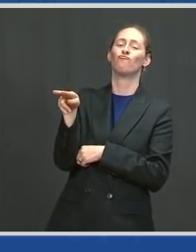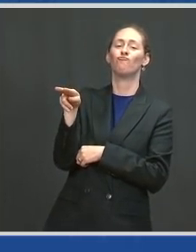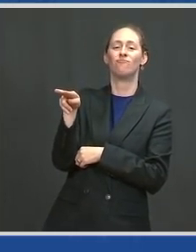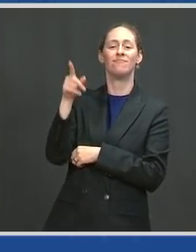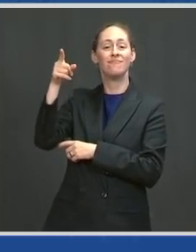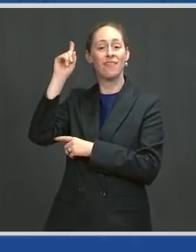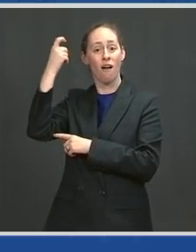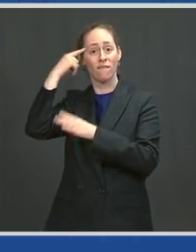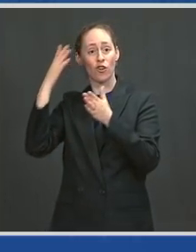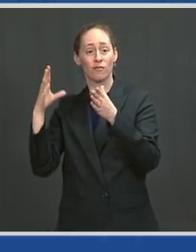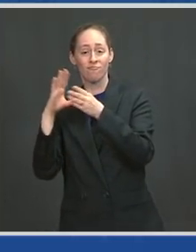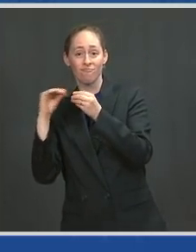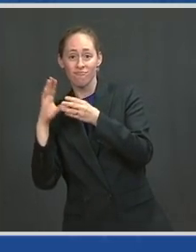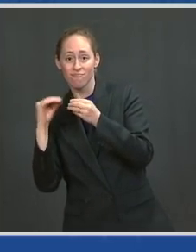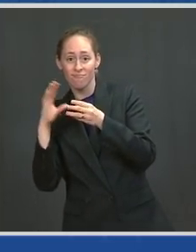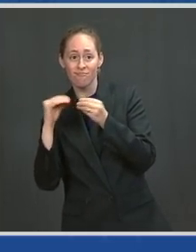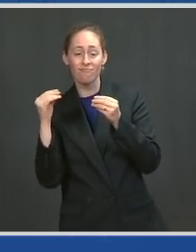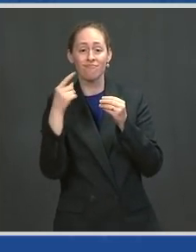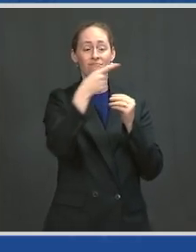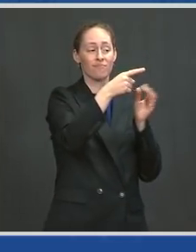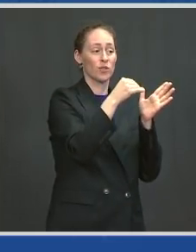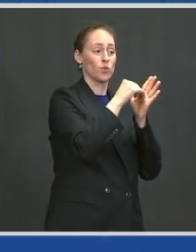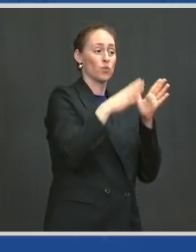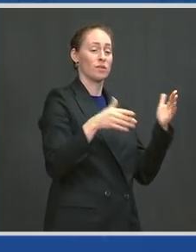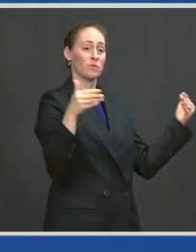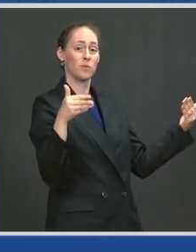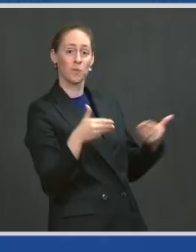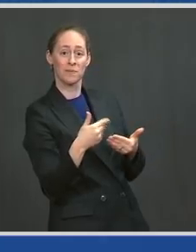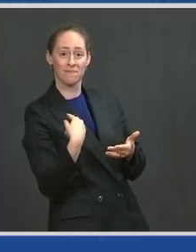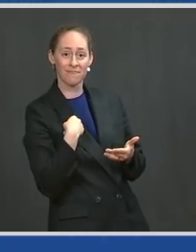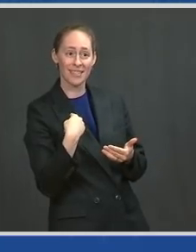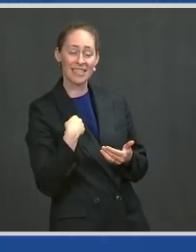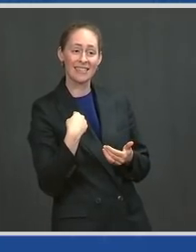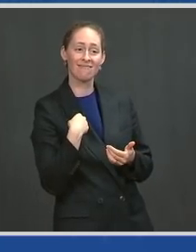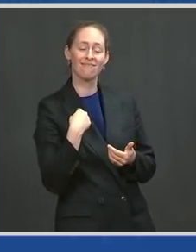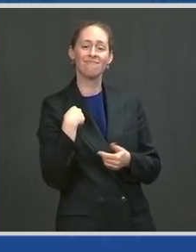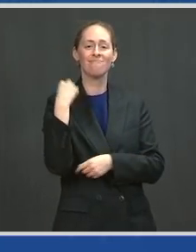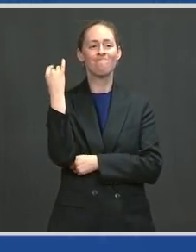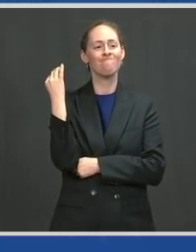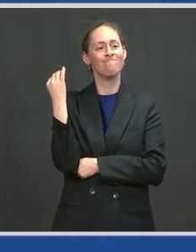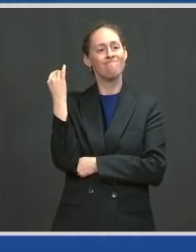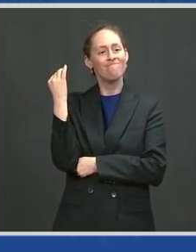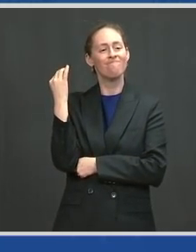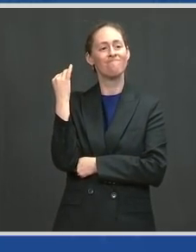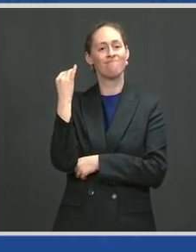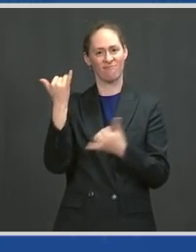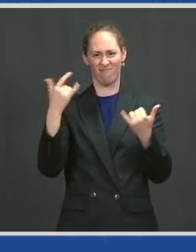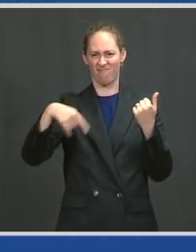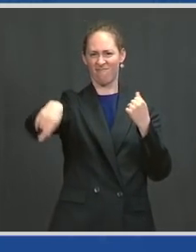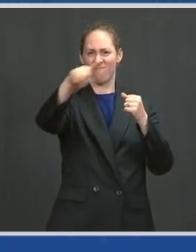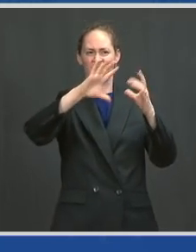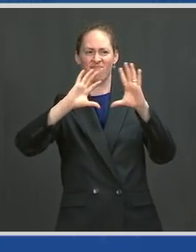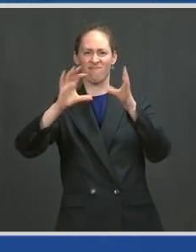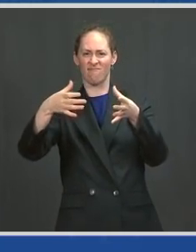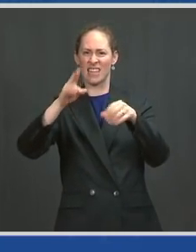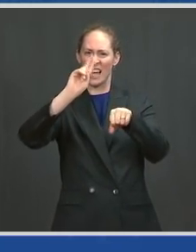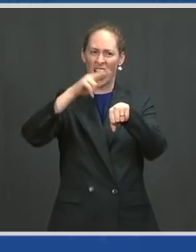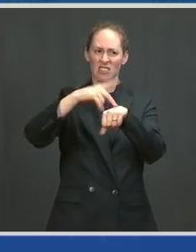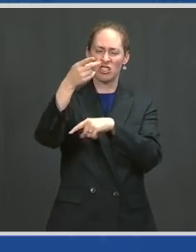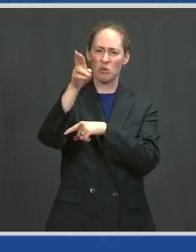in front of about half the legislature and the national press when I was a junior in high school,